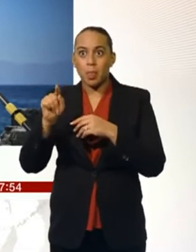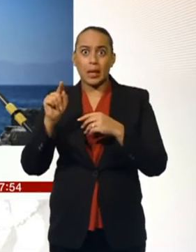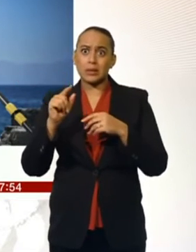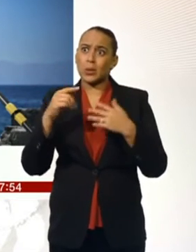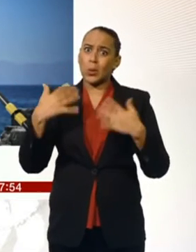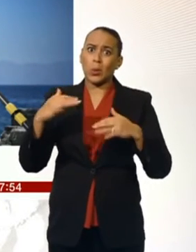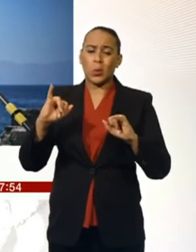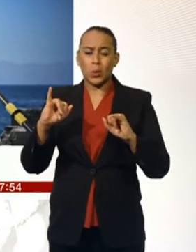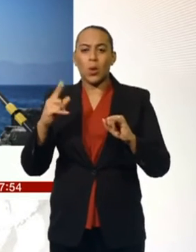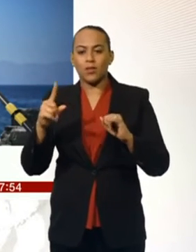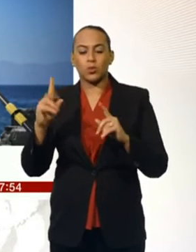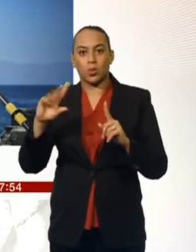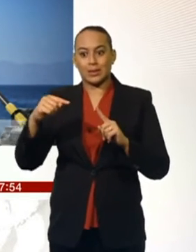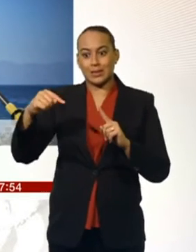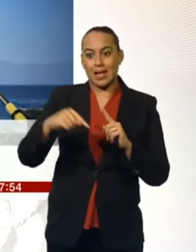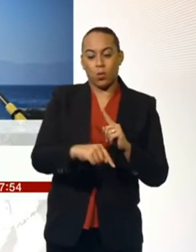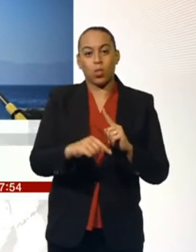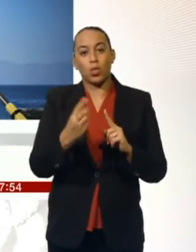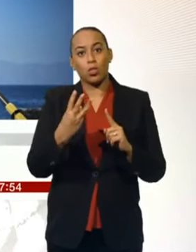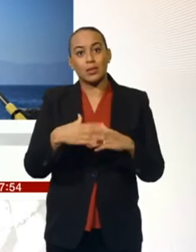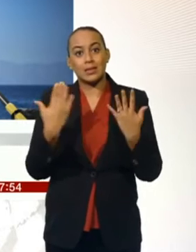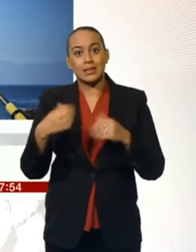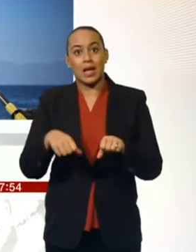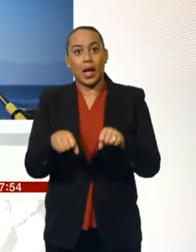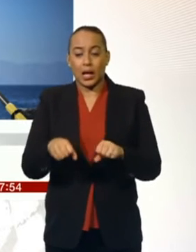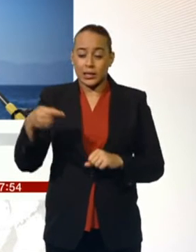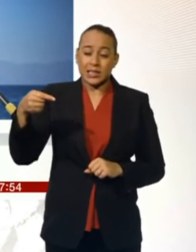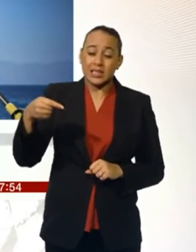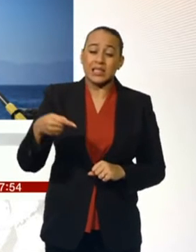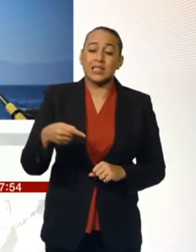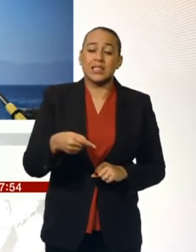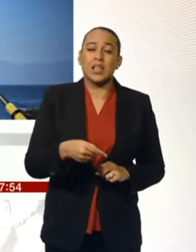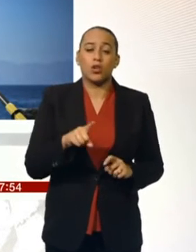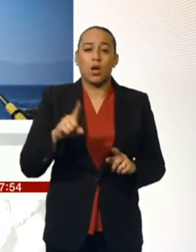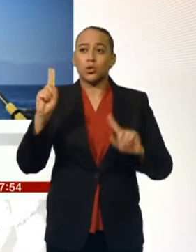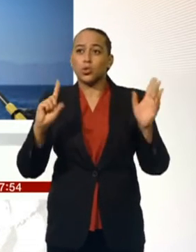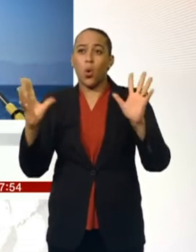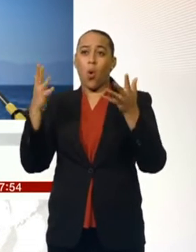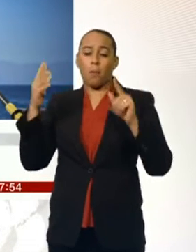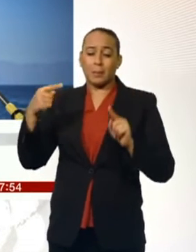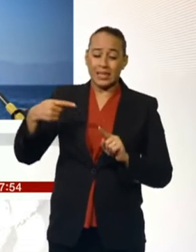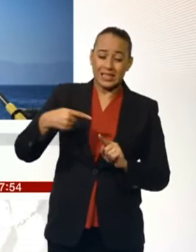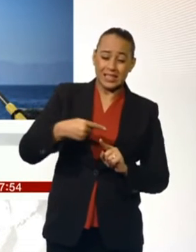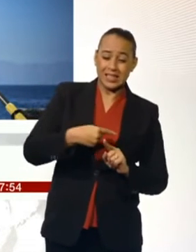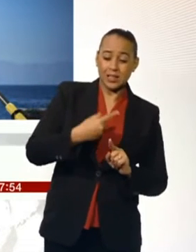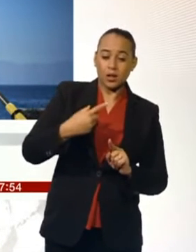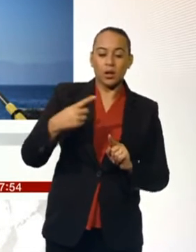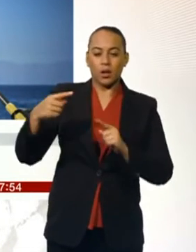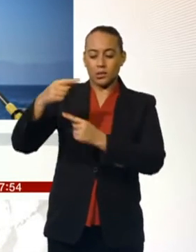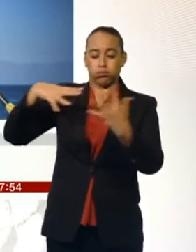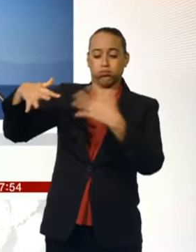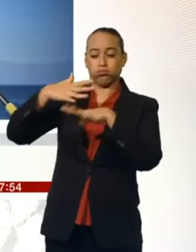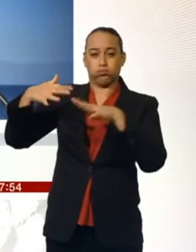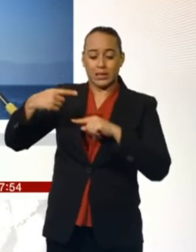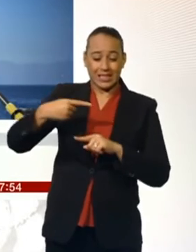to head down south. spent three days rowing as fast as we could to try and miss the eye of the storm, which took us out of our